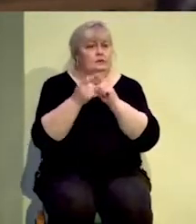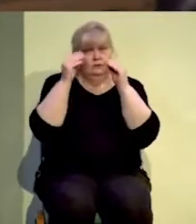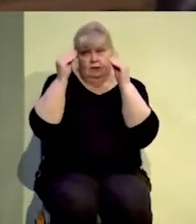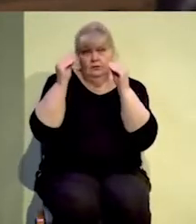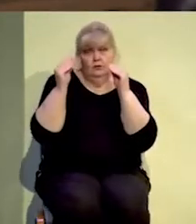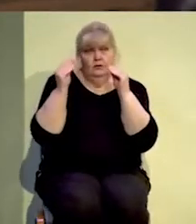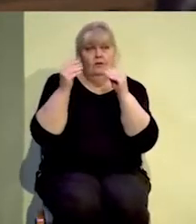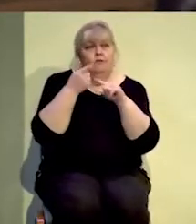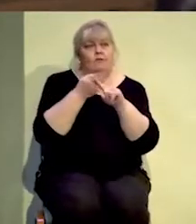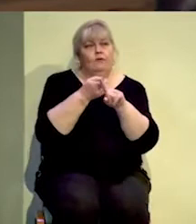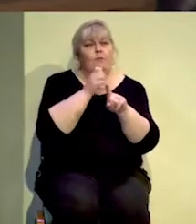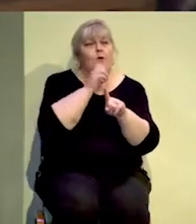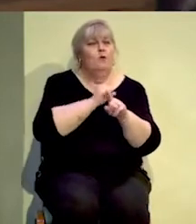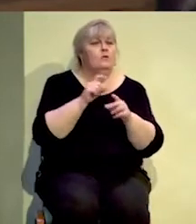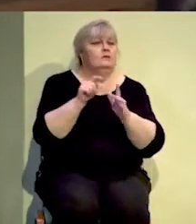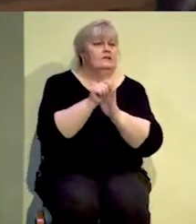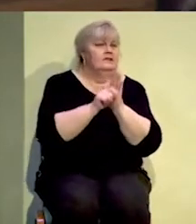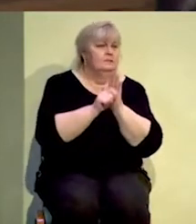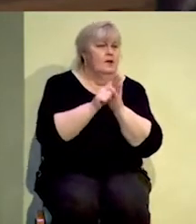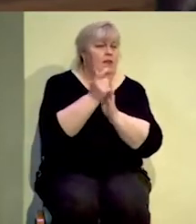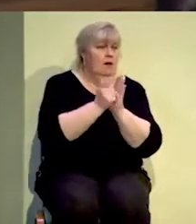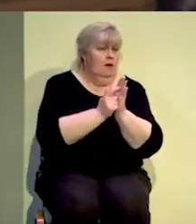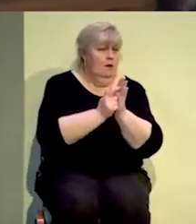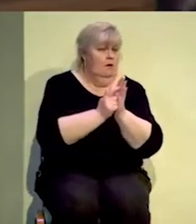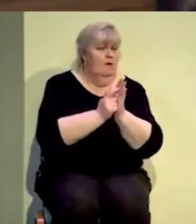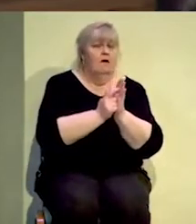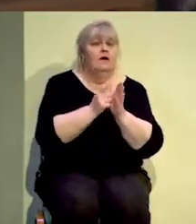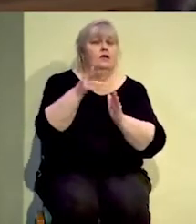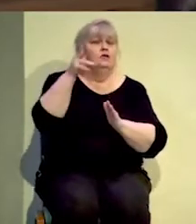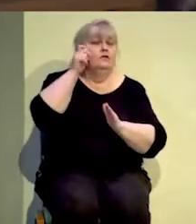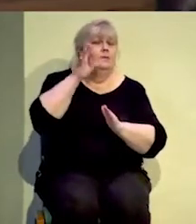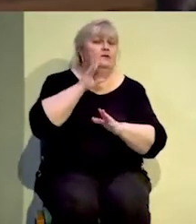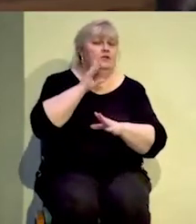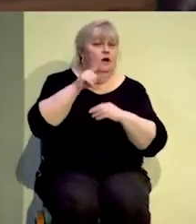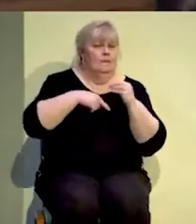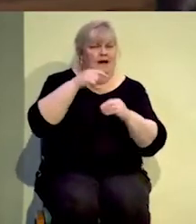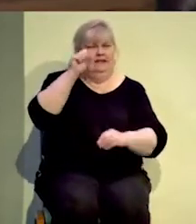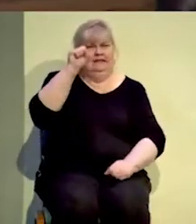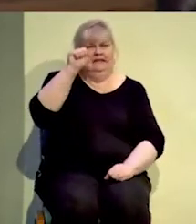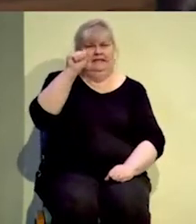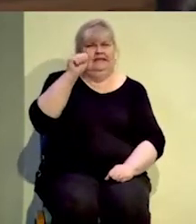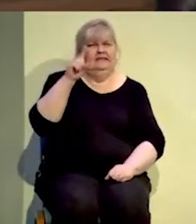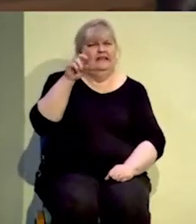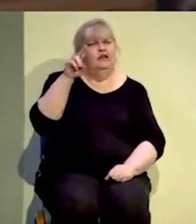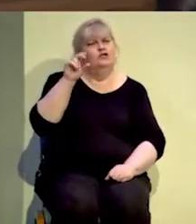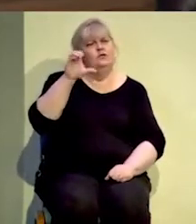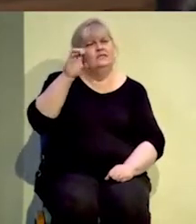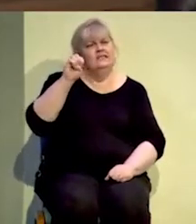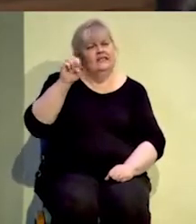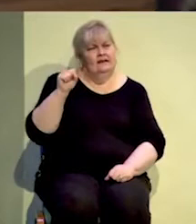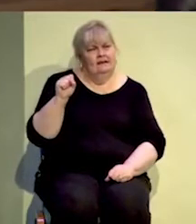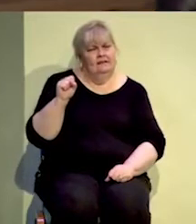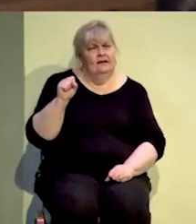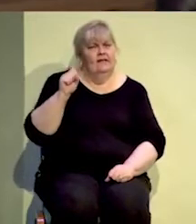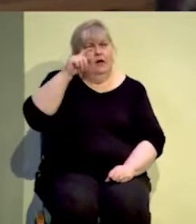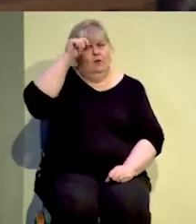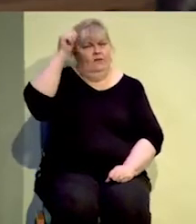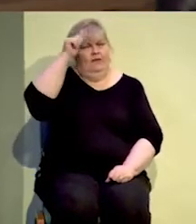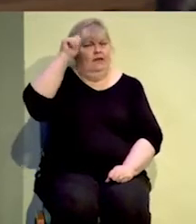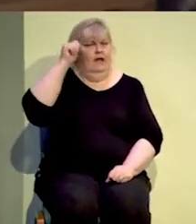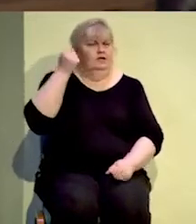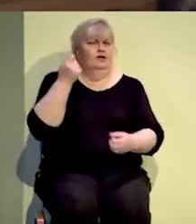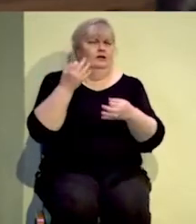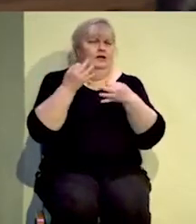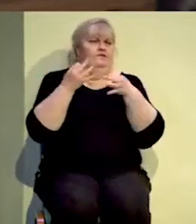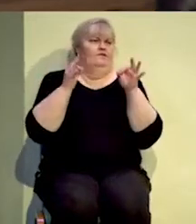of the Old Testament law. And then you've heard me say the word Sadducees before. They were the theologically liberal